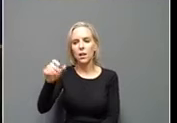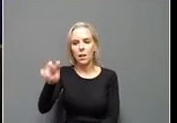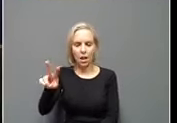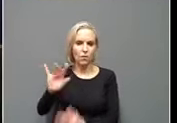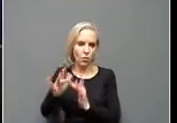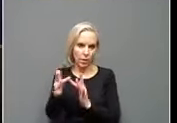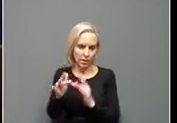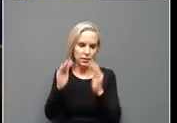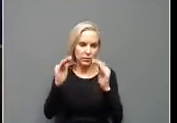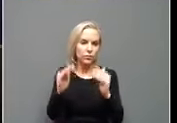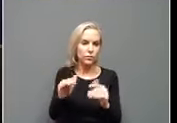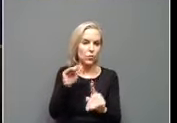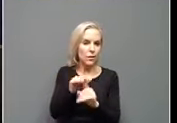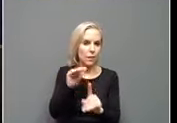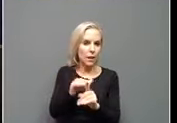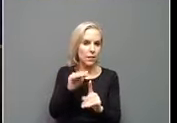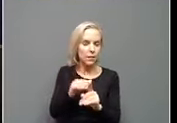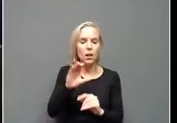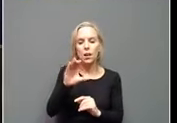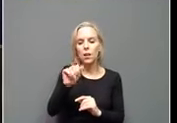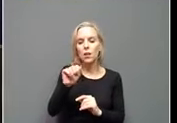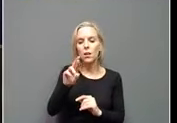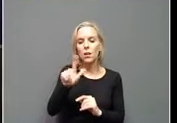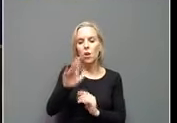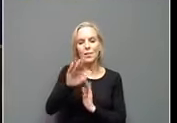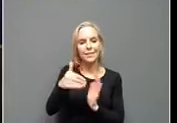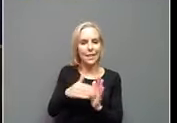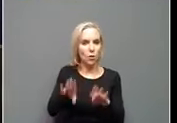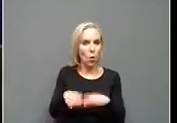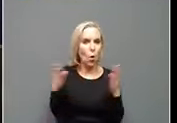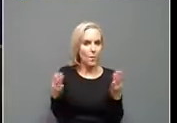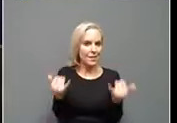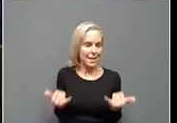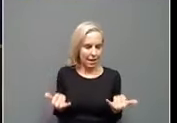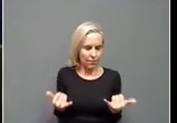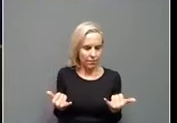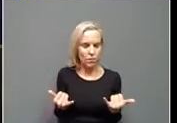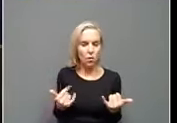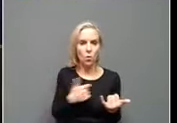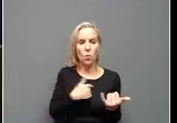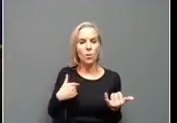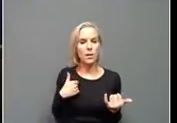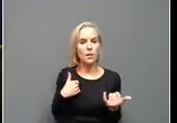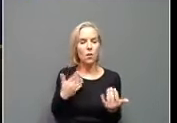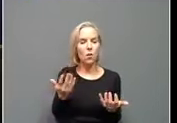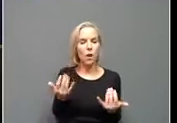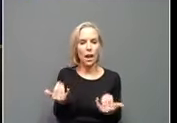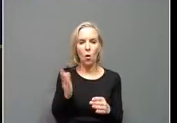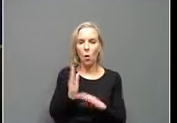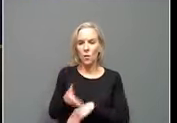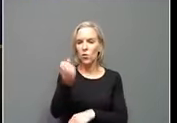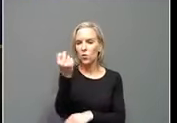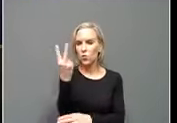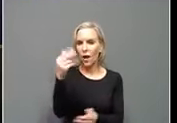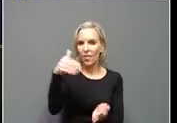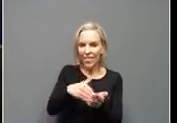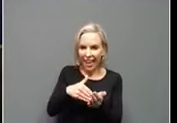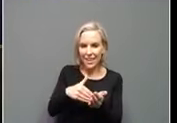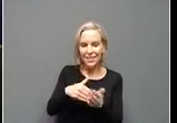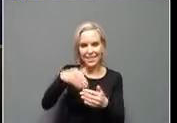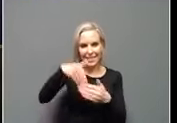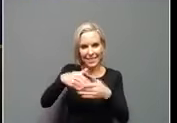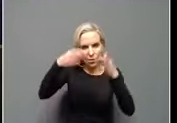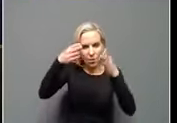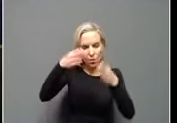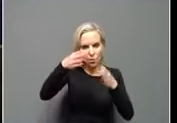Just a reminder, our call center is open. We've made over 12,000 in-person UI appointments